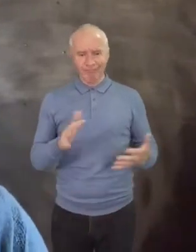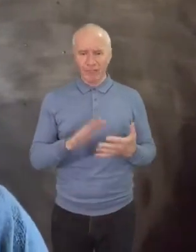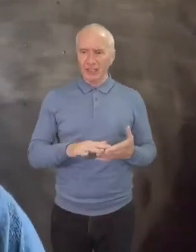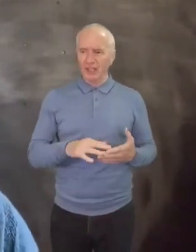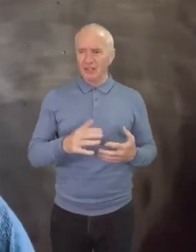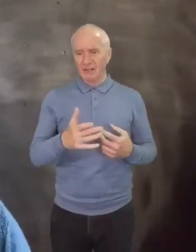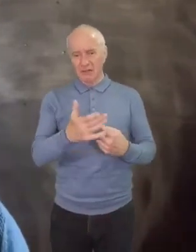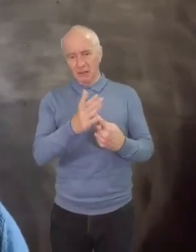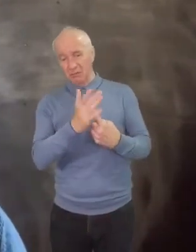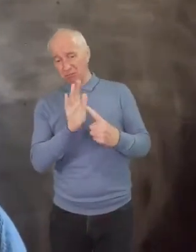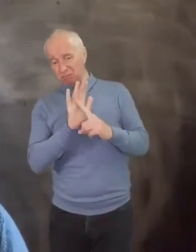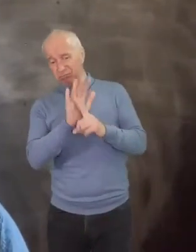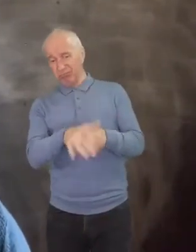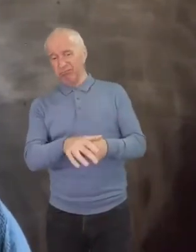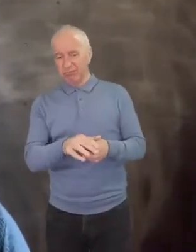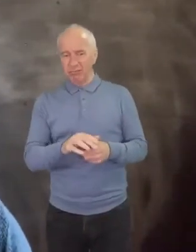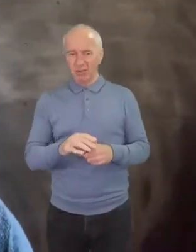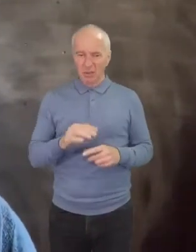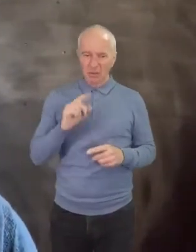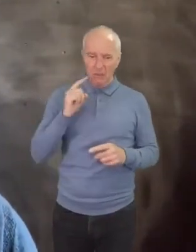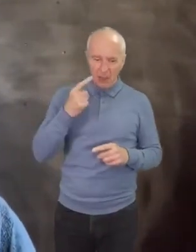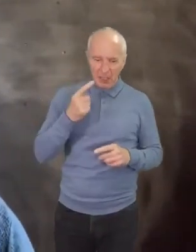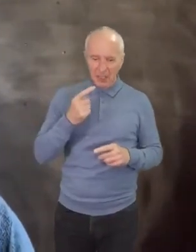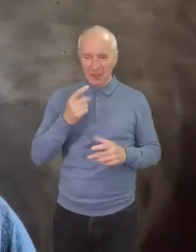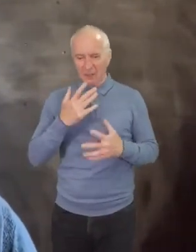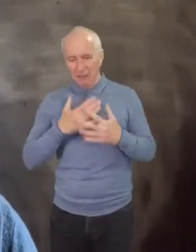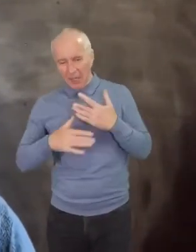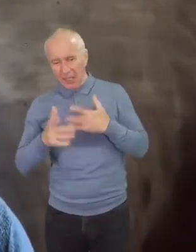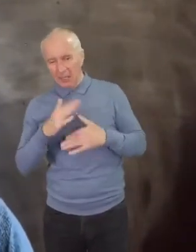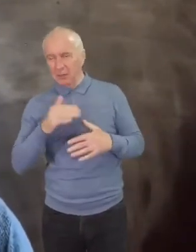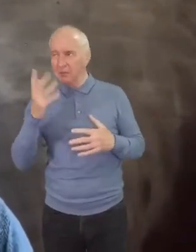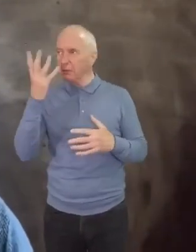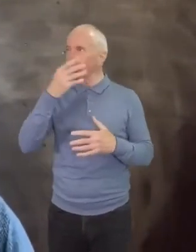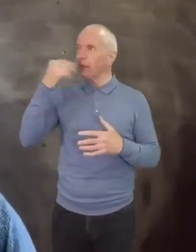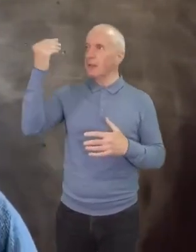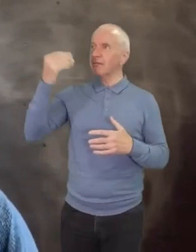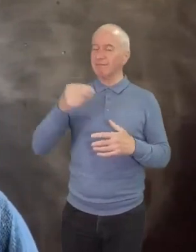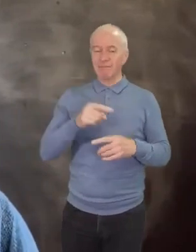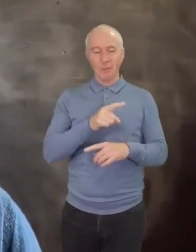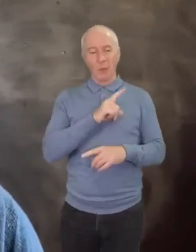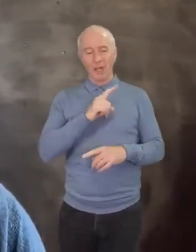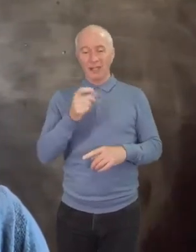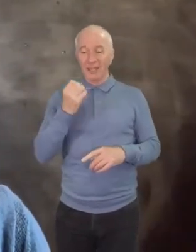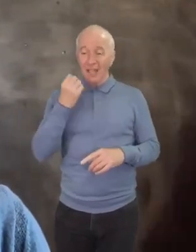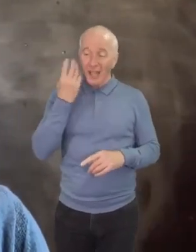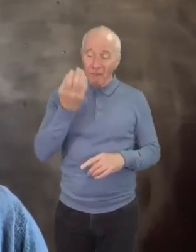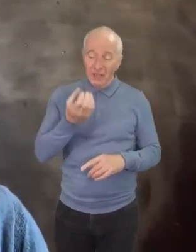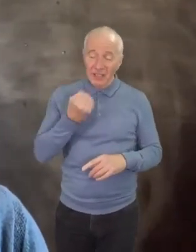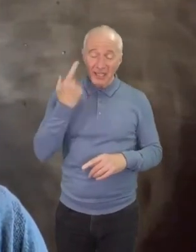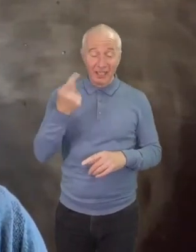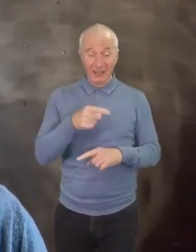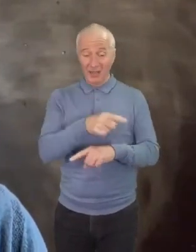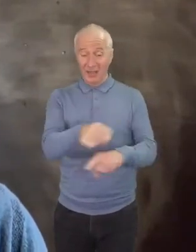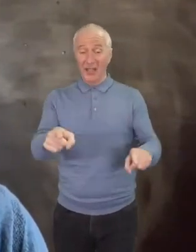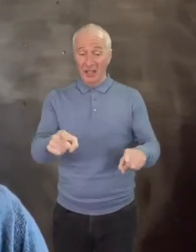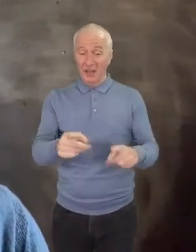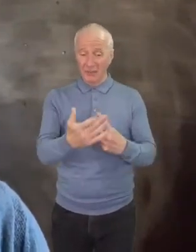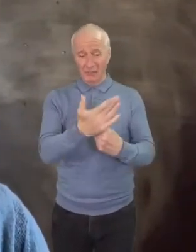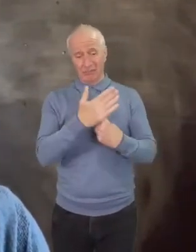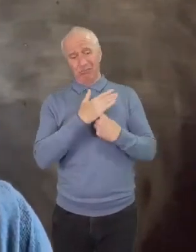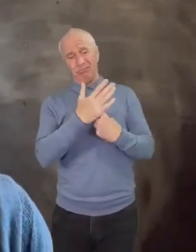mild spirituality in the face of daily racism. And the name of Jesus was being